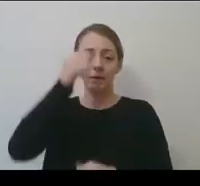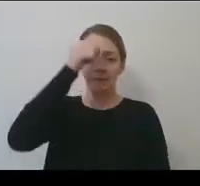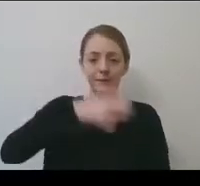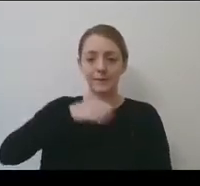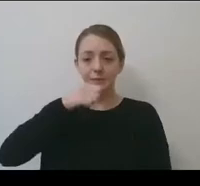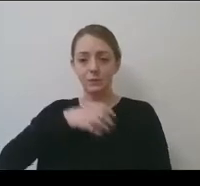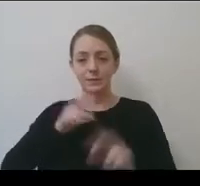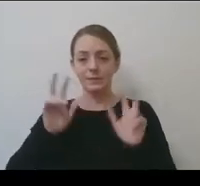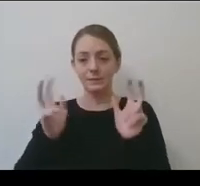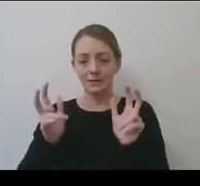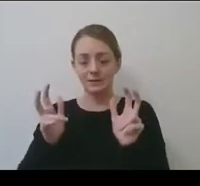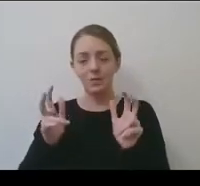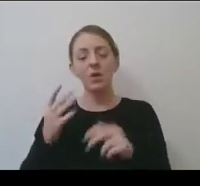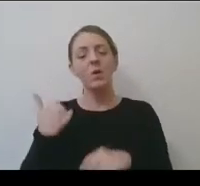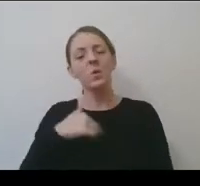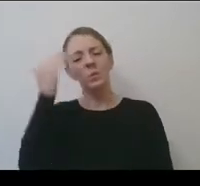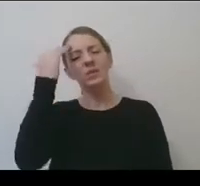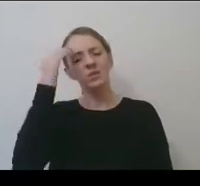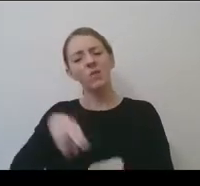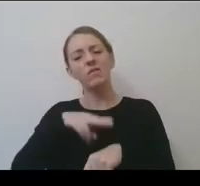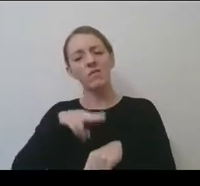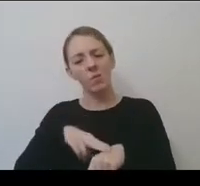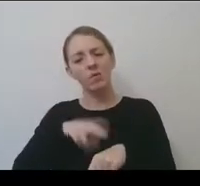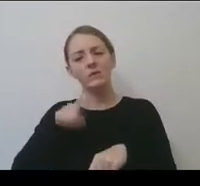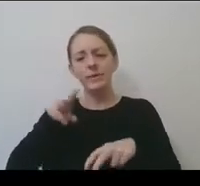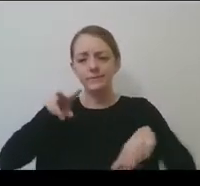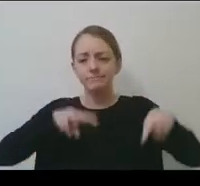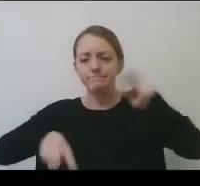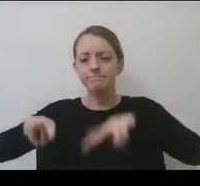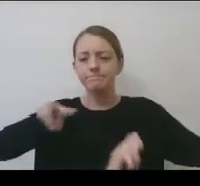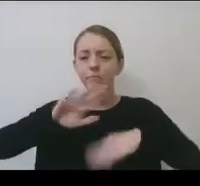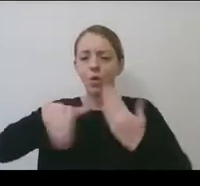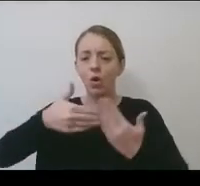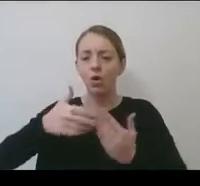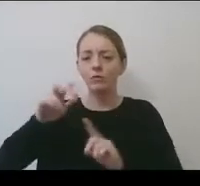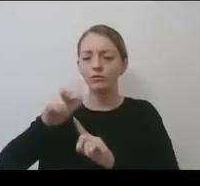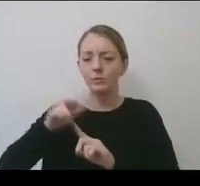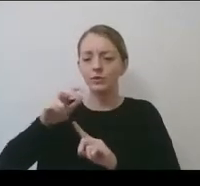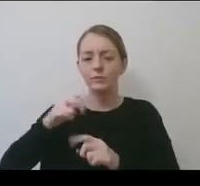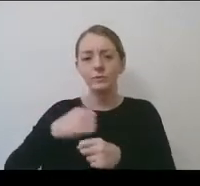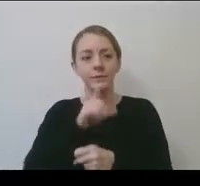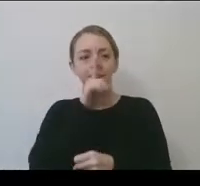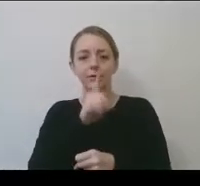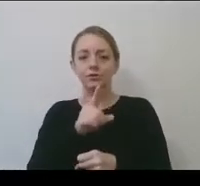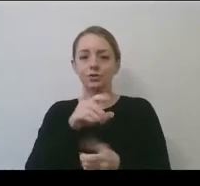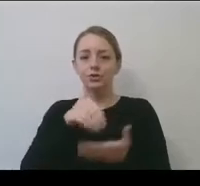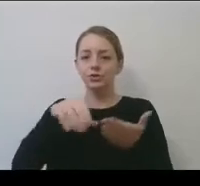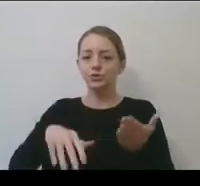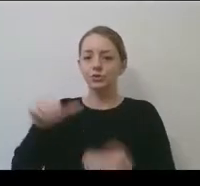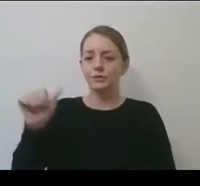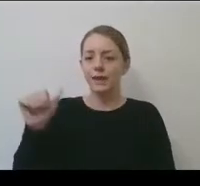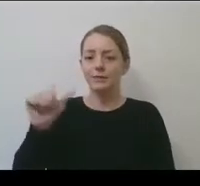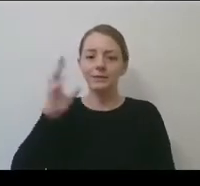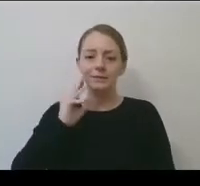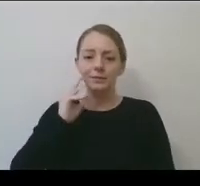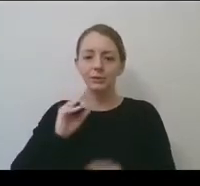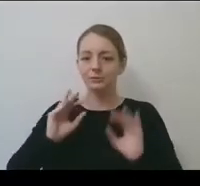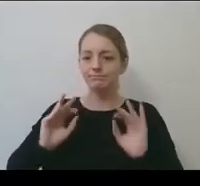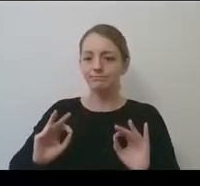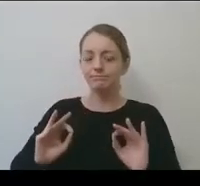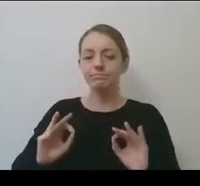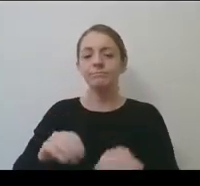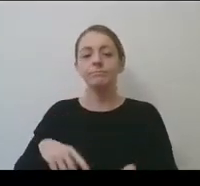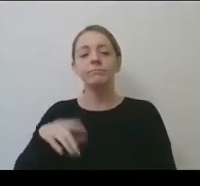of course, that we needed to take a look at all of the championships to ensure the student athlete experience. Uh, Mark had indicated that we would have the external